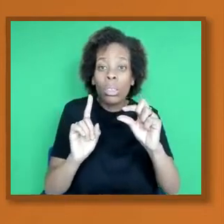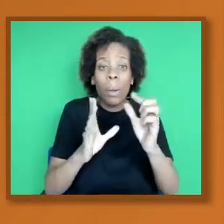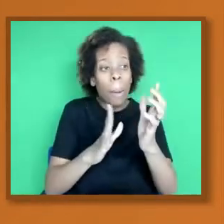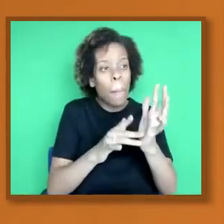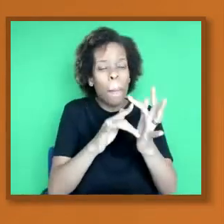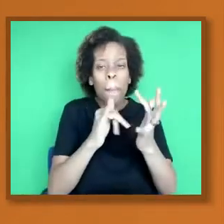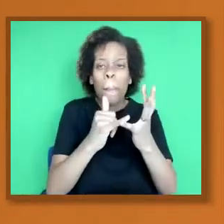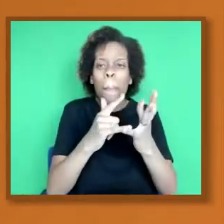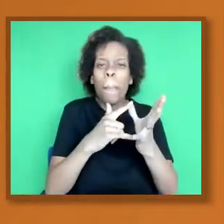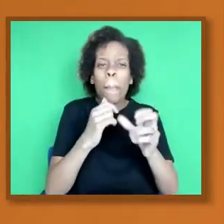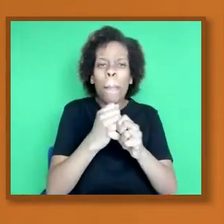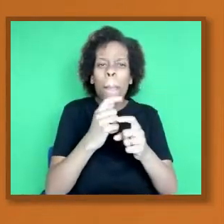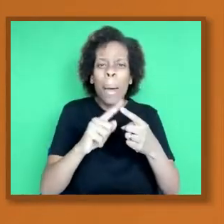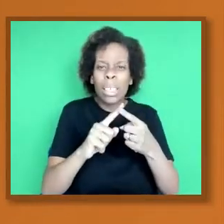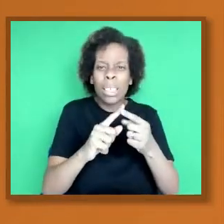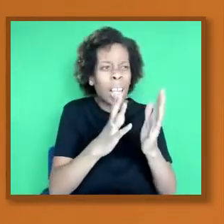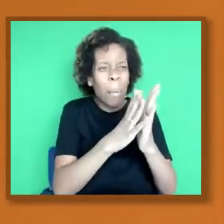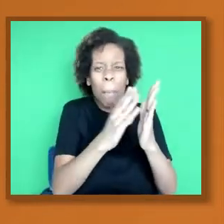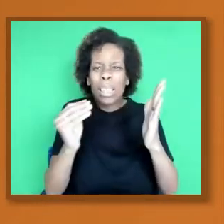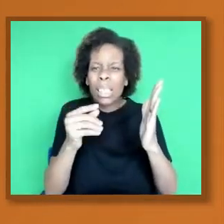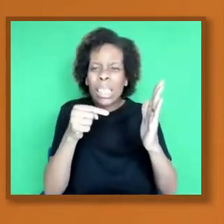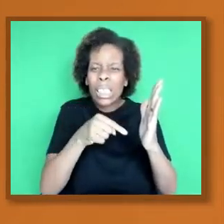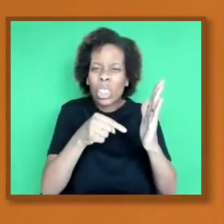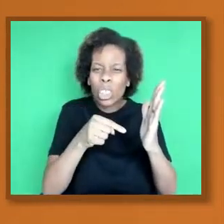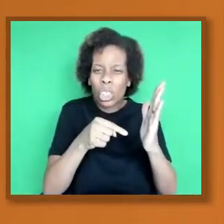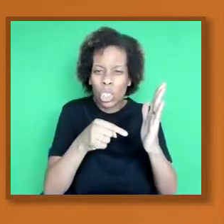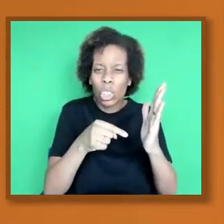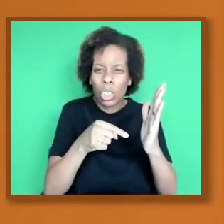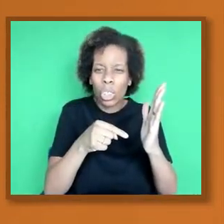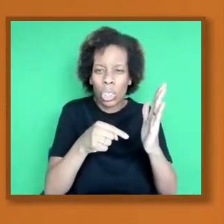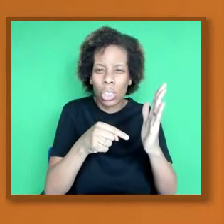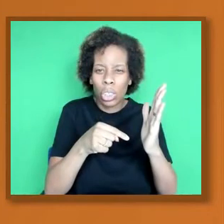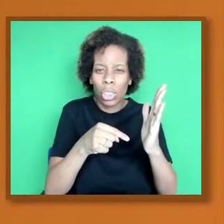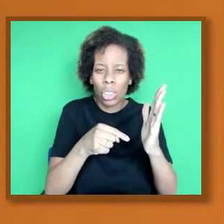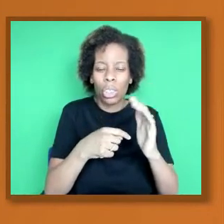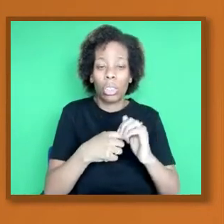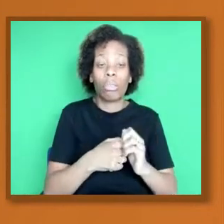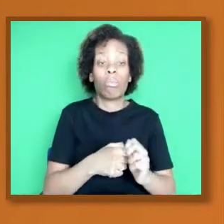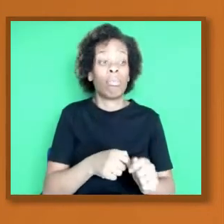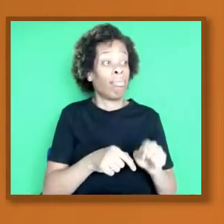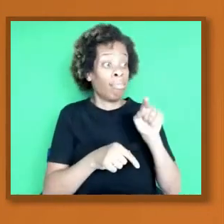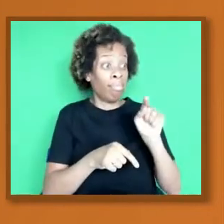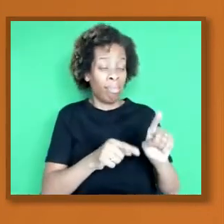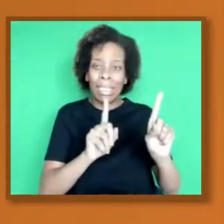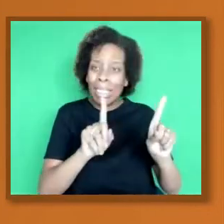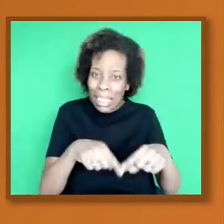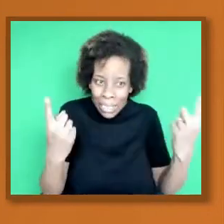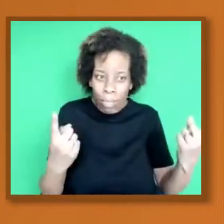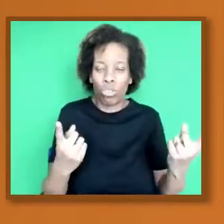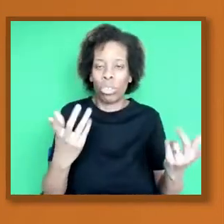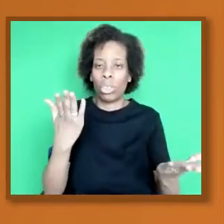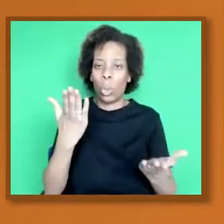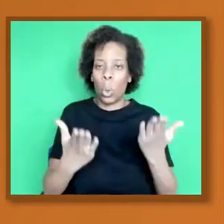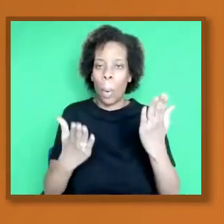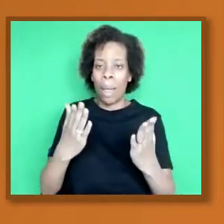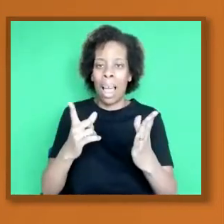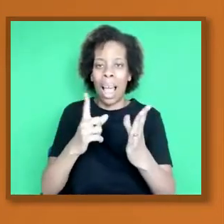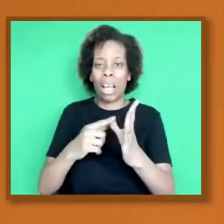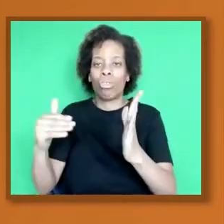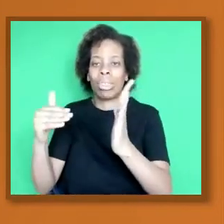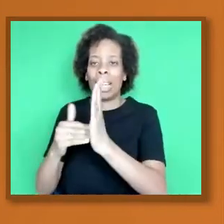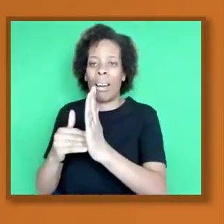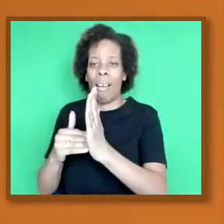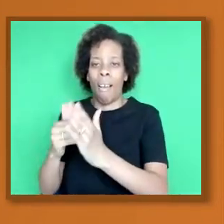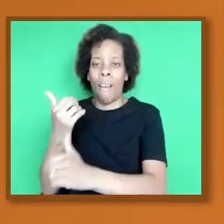the spike protein. That's very different to the AstraZeneca. The AstraZeneca is basically, they've just used